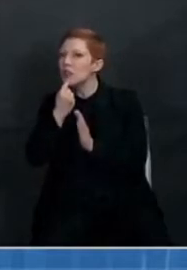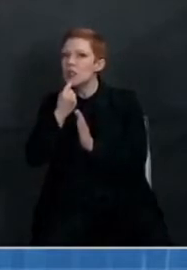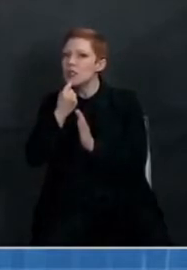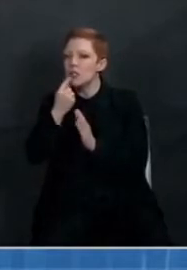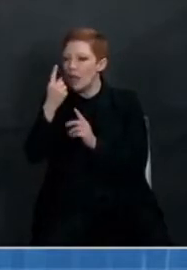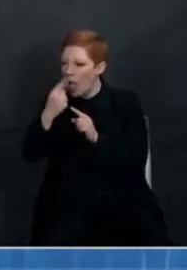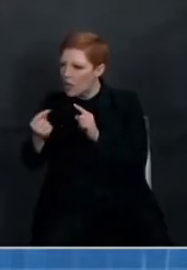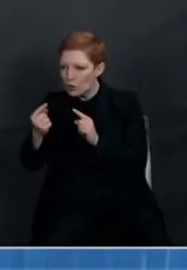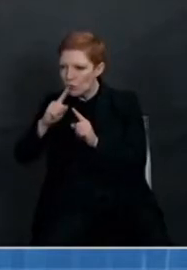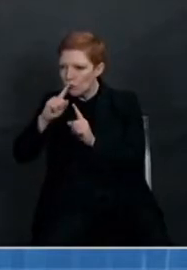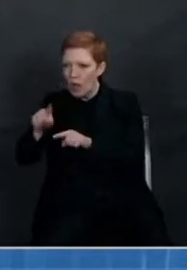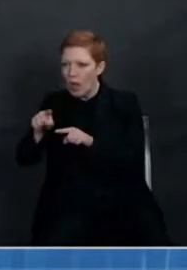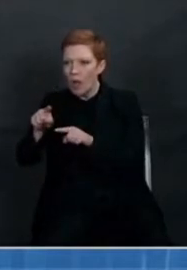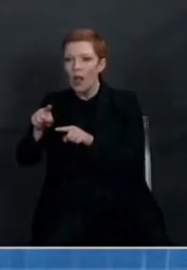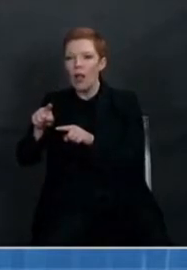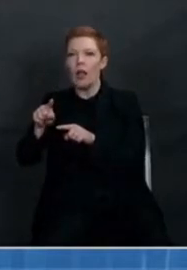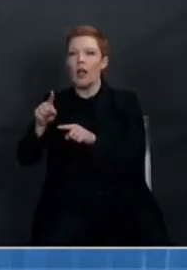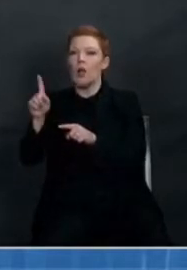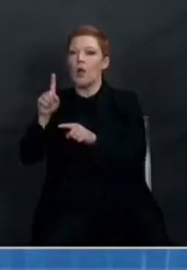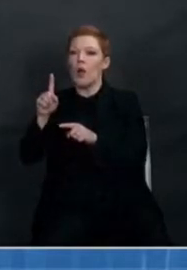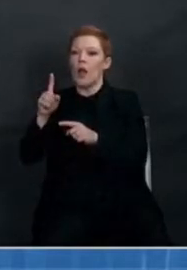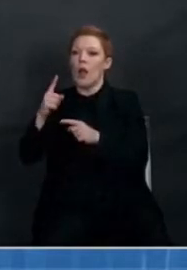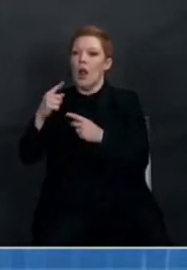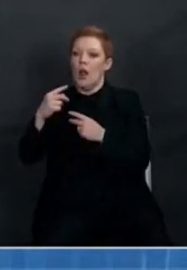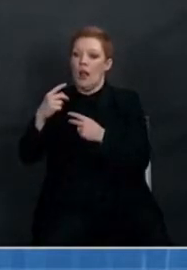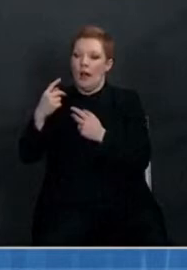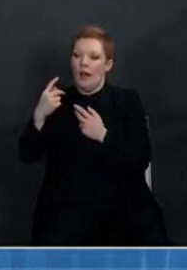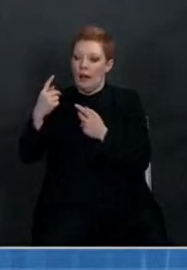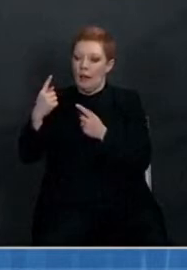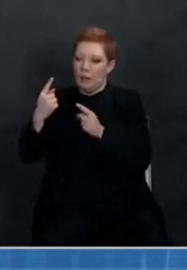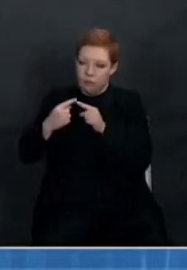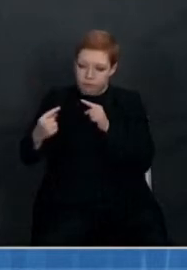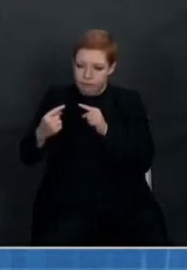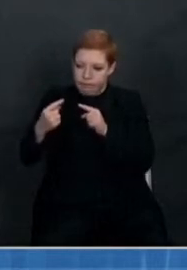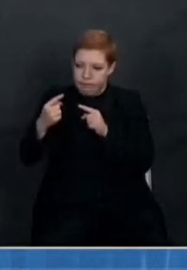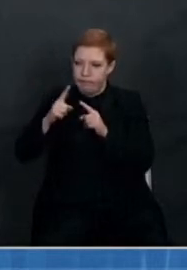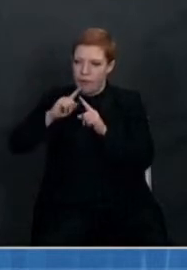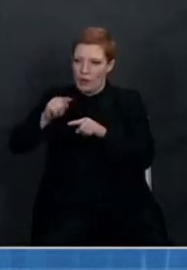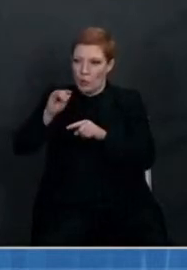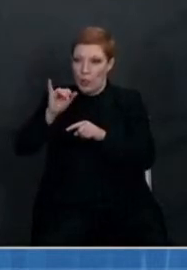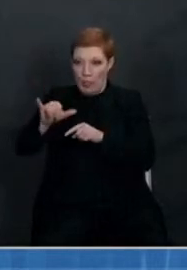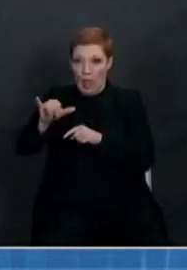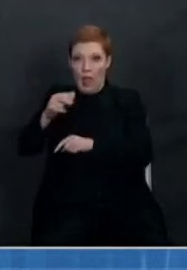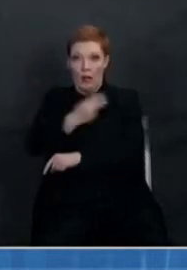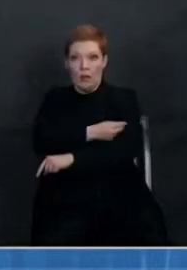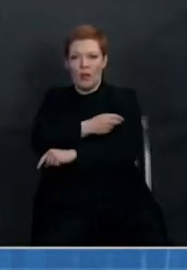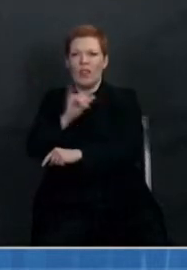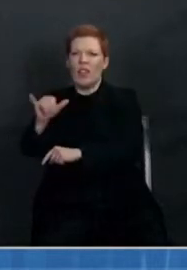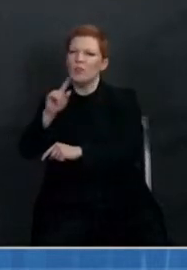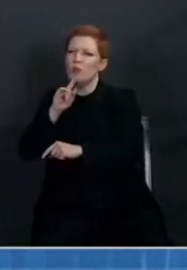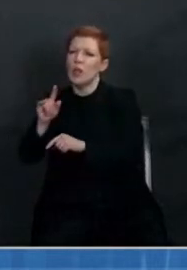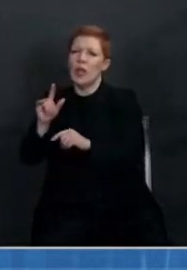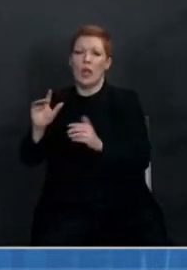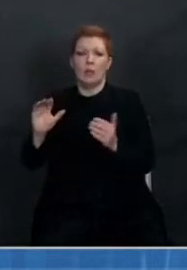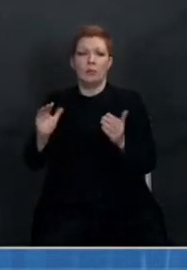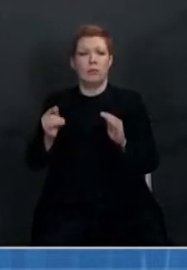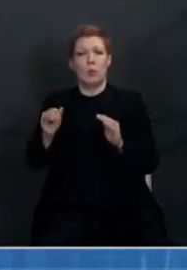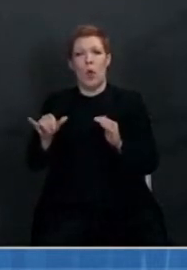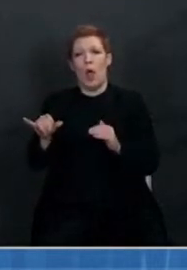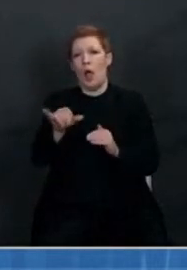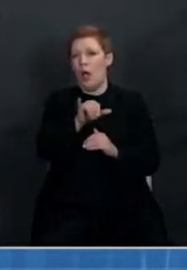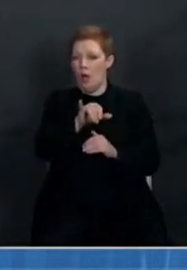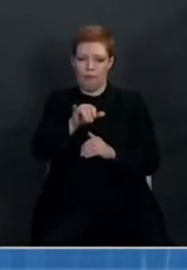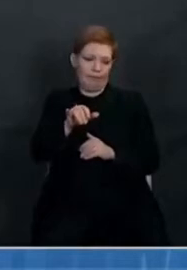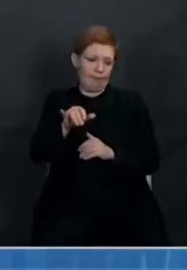like anaphylaxis comparable to other vaccines. When we take these actions, there is less virus spreading,